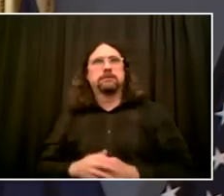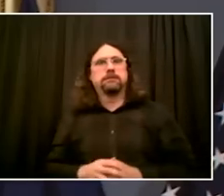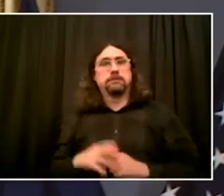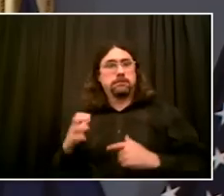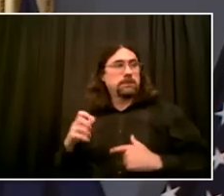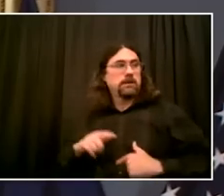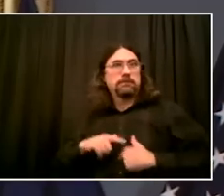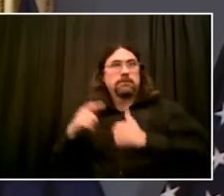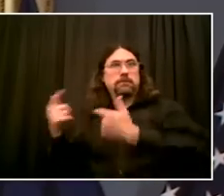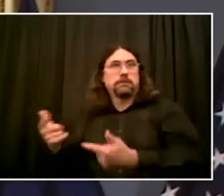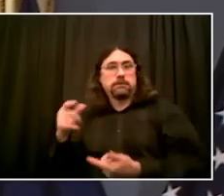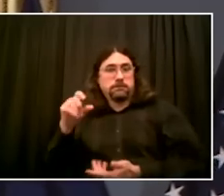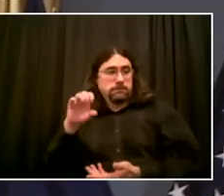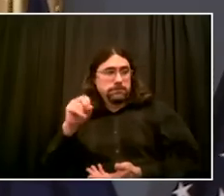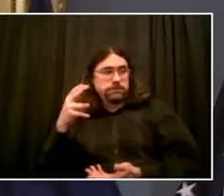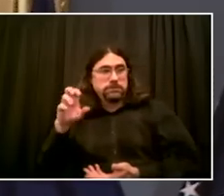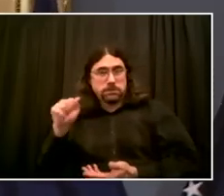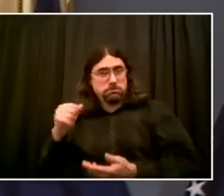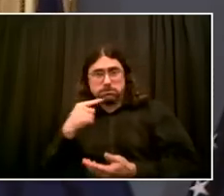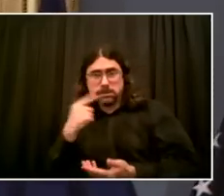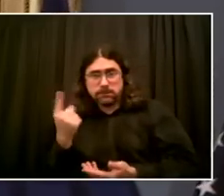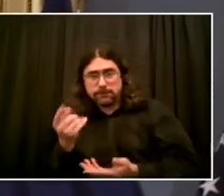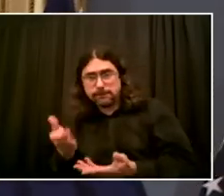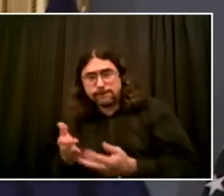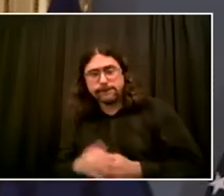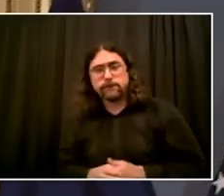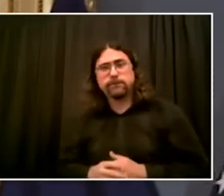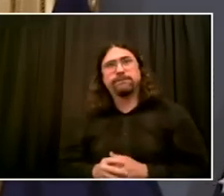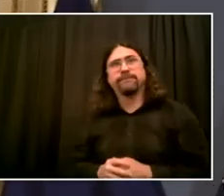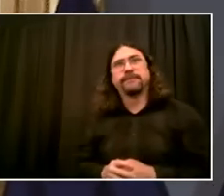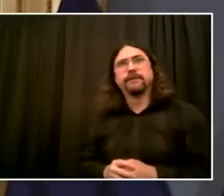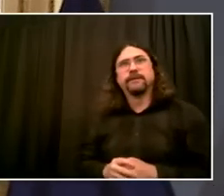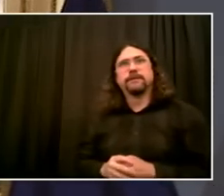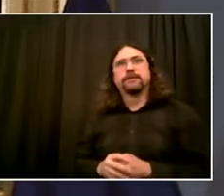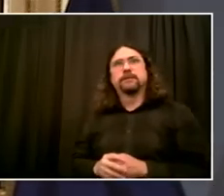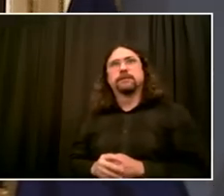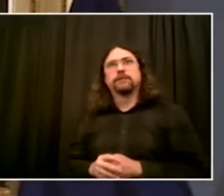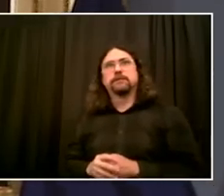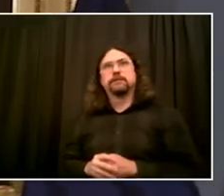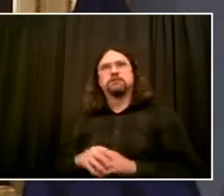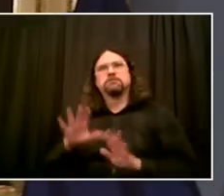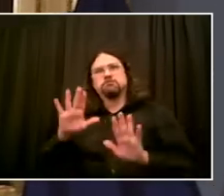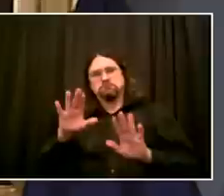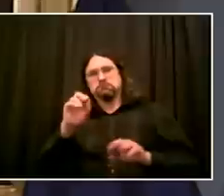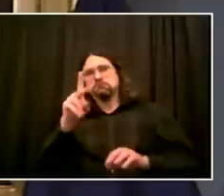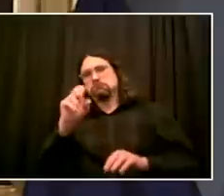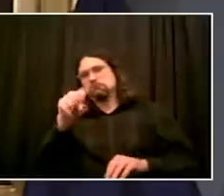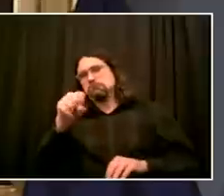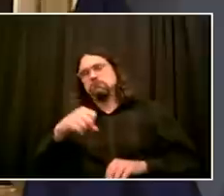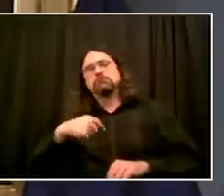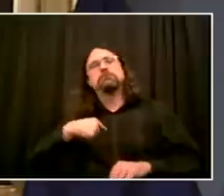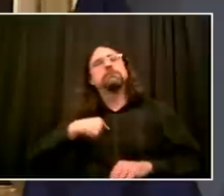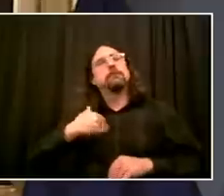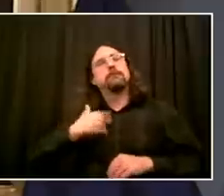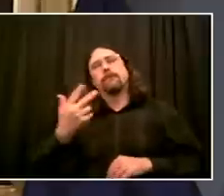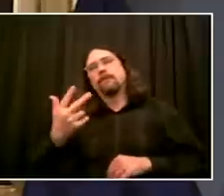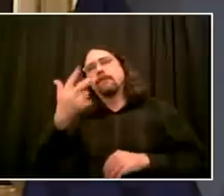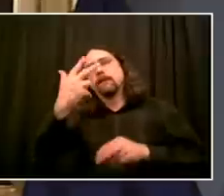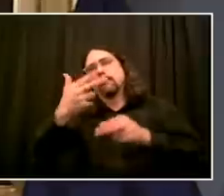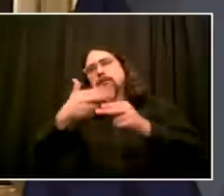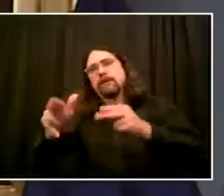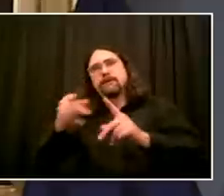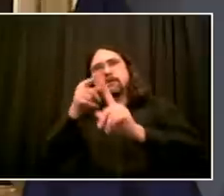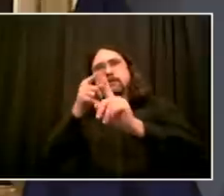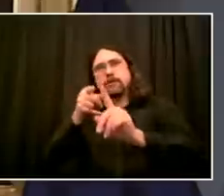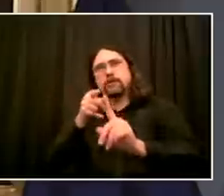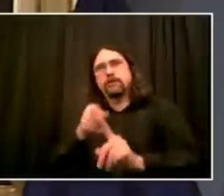Just three brief points, all related, I think, and I'll finish with the curfew issue. First and foremost, and probably the most